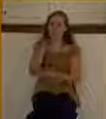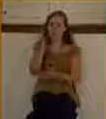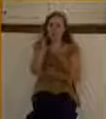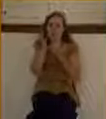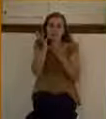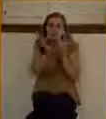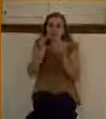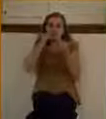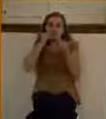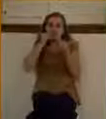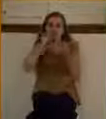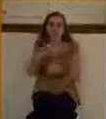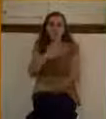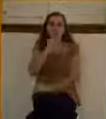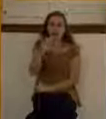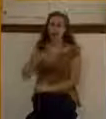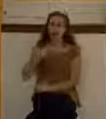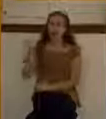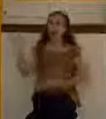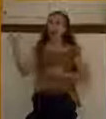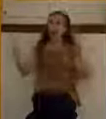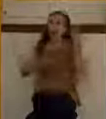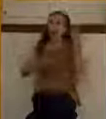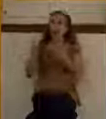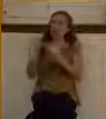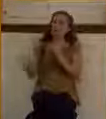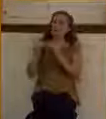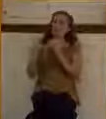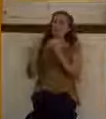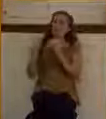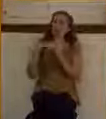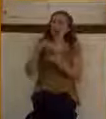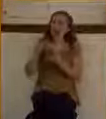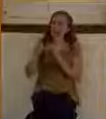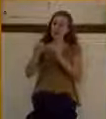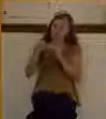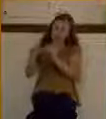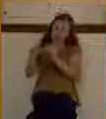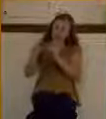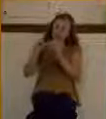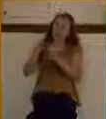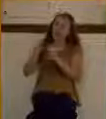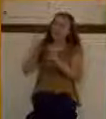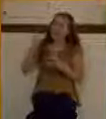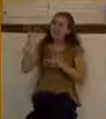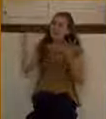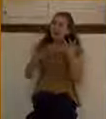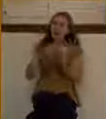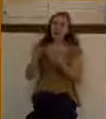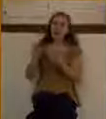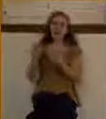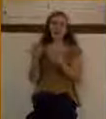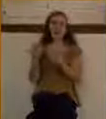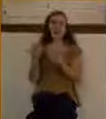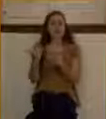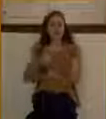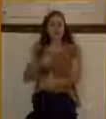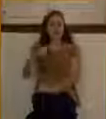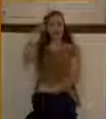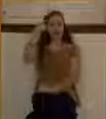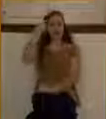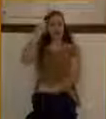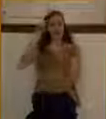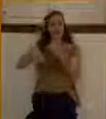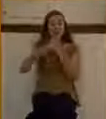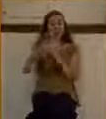cried out all the more. He was persistently crying out. Now, I think the kind of faith that God